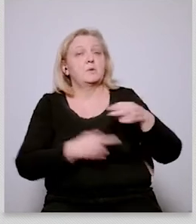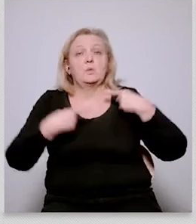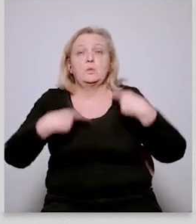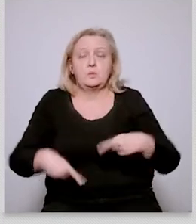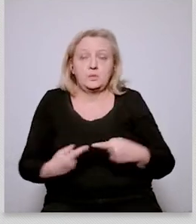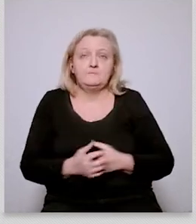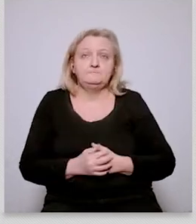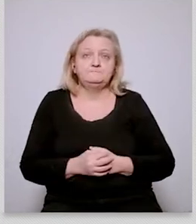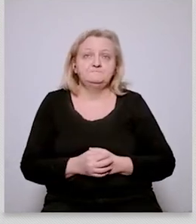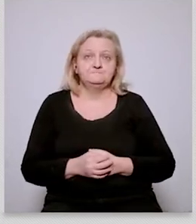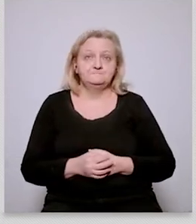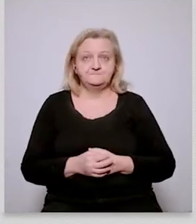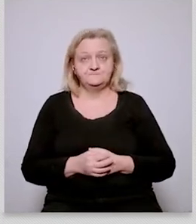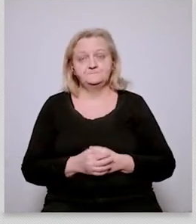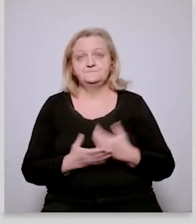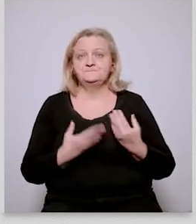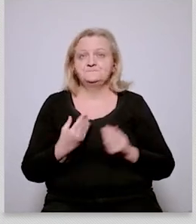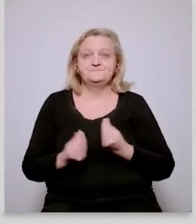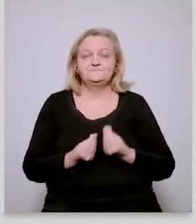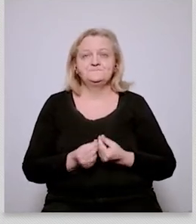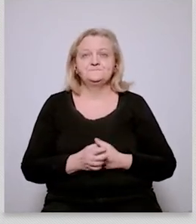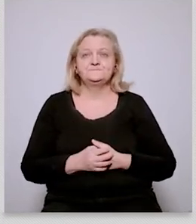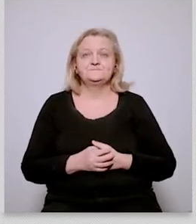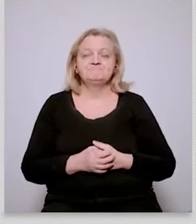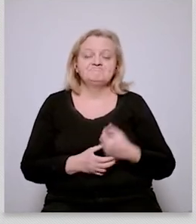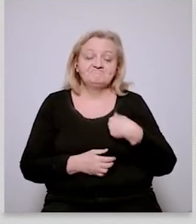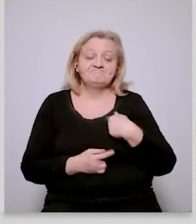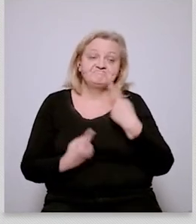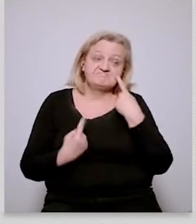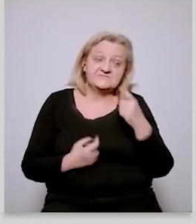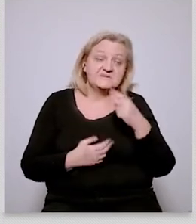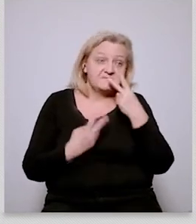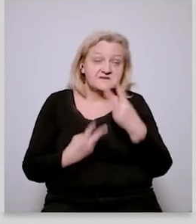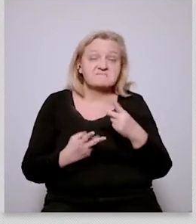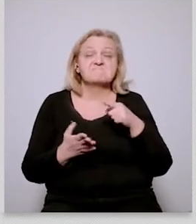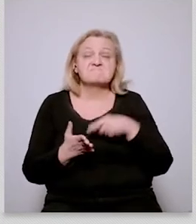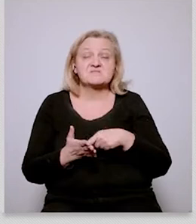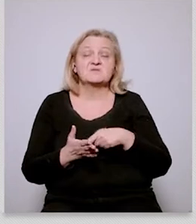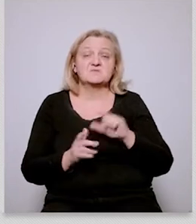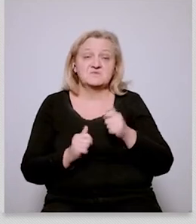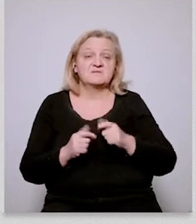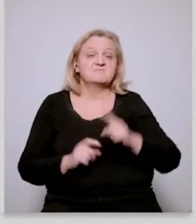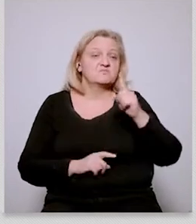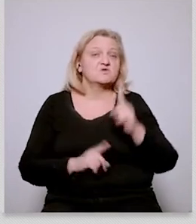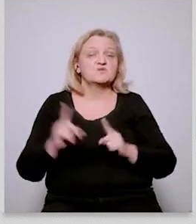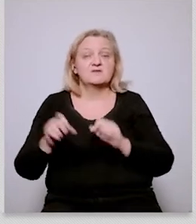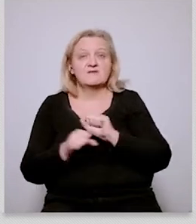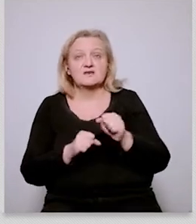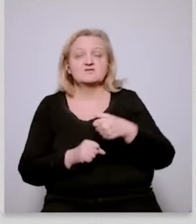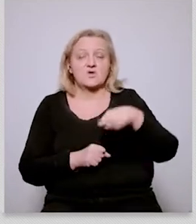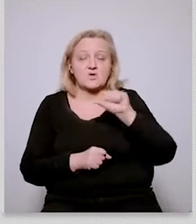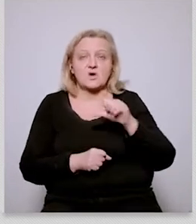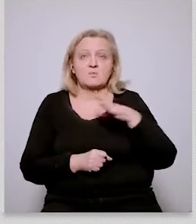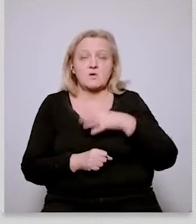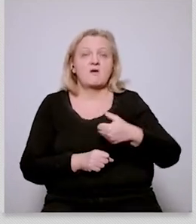we found this starting to happen you know at least a year ago or even a year and a half ago and actually you know we have